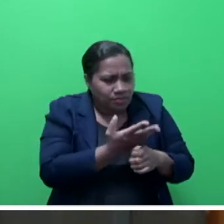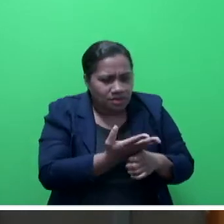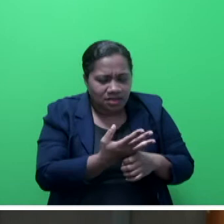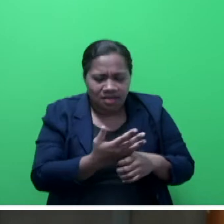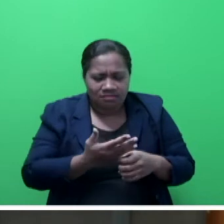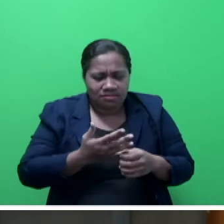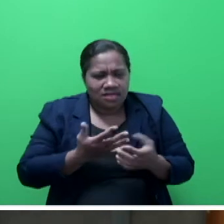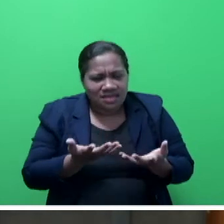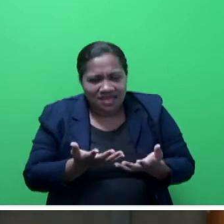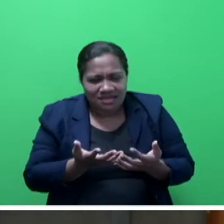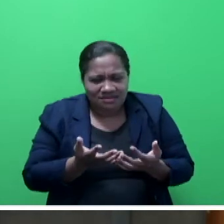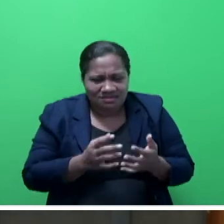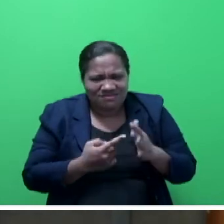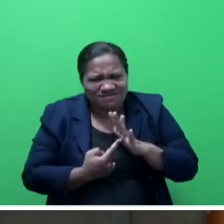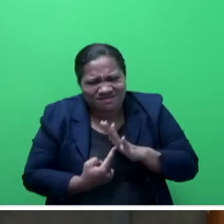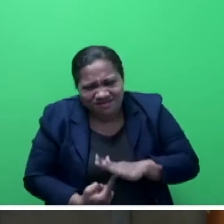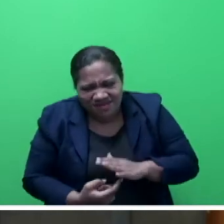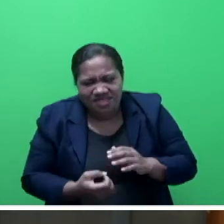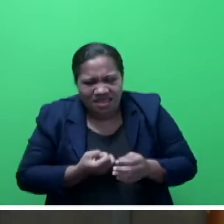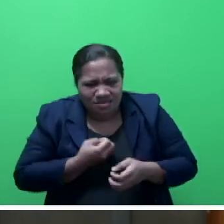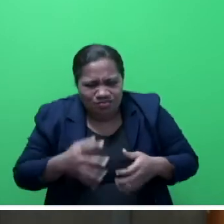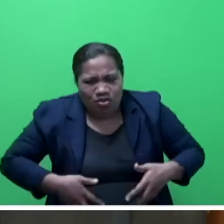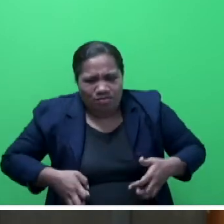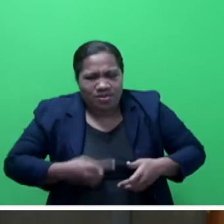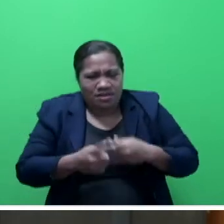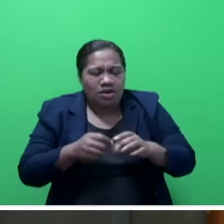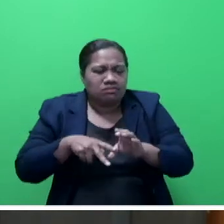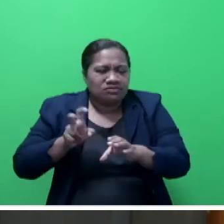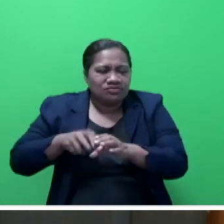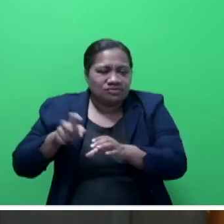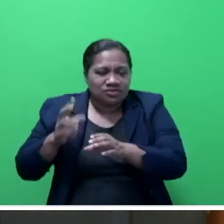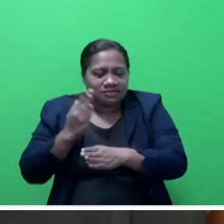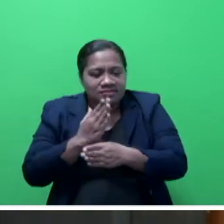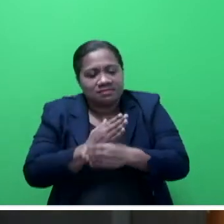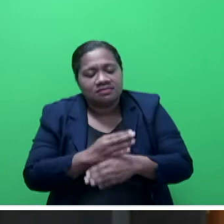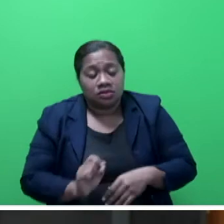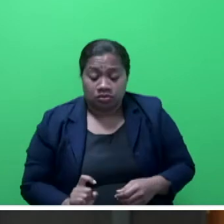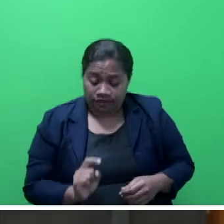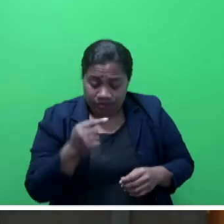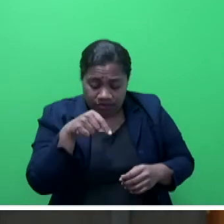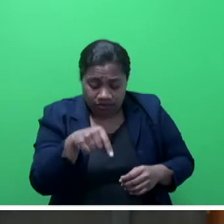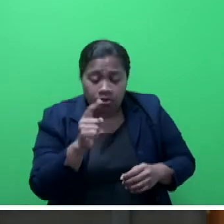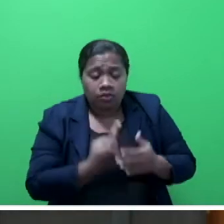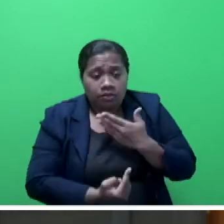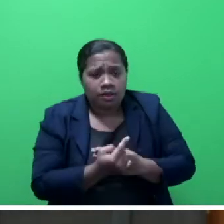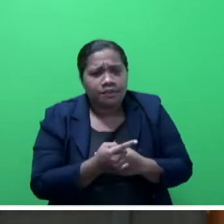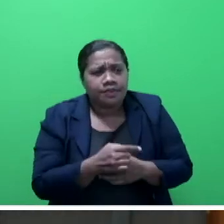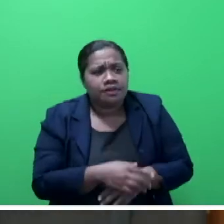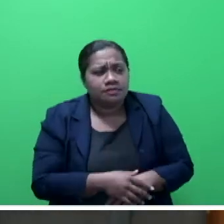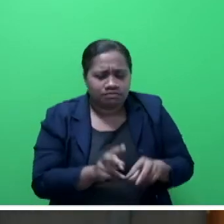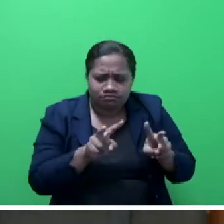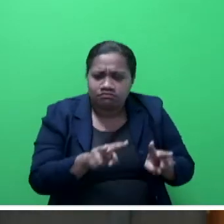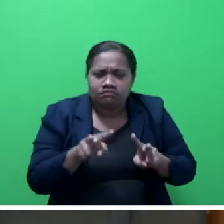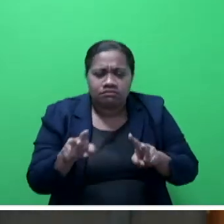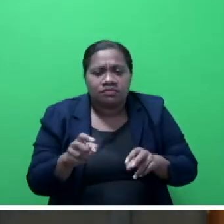loss of jobs, Mr Speaker Say. As the first port of call, Mr Speaker Say, for seeking redress to employment